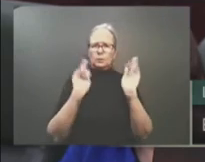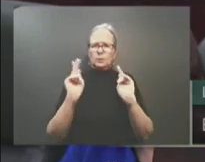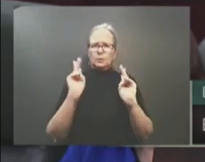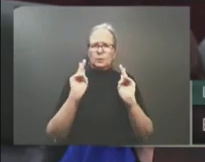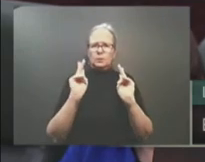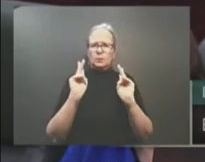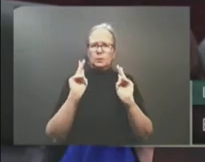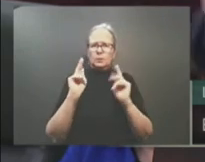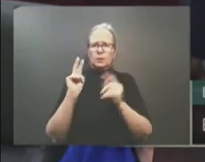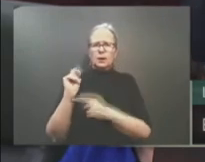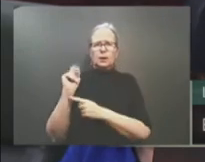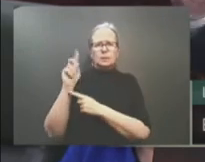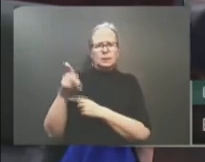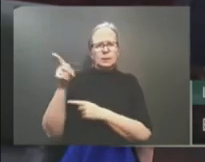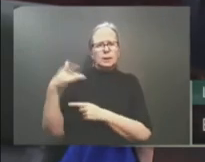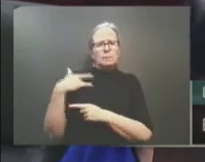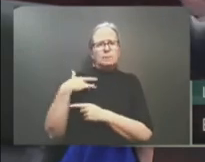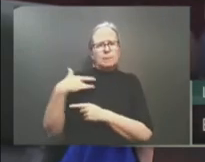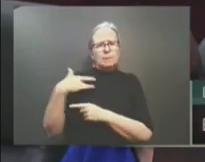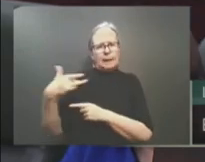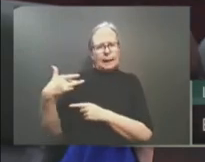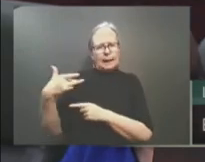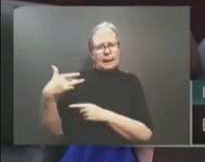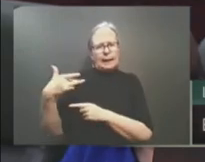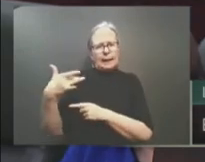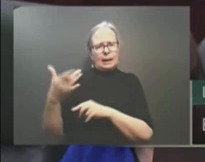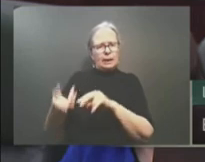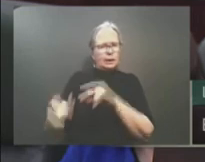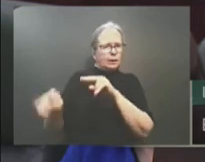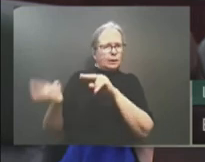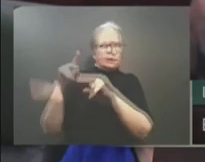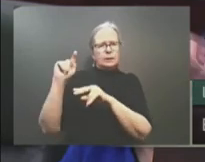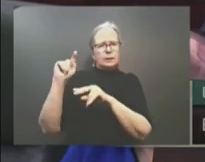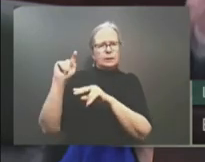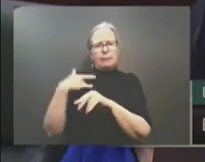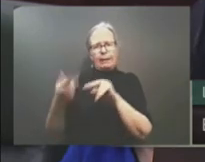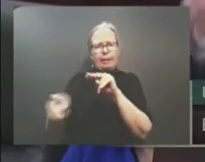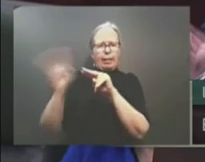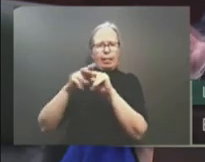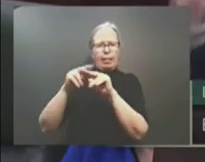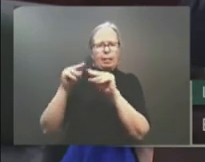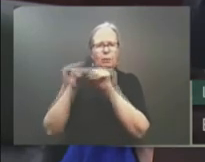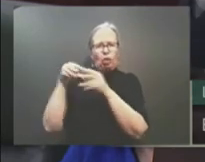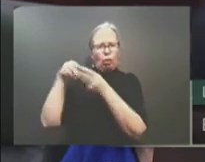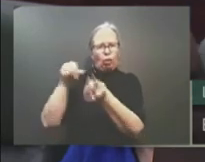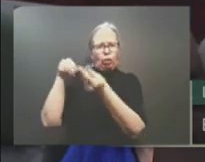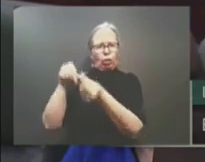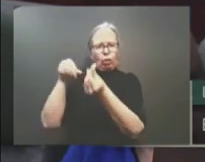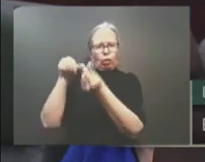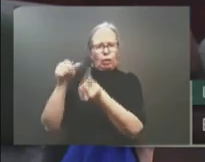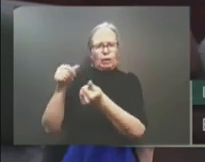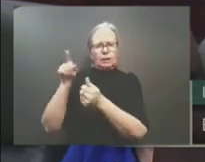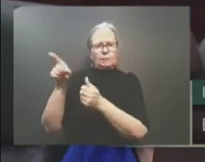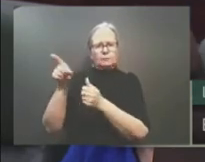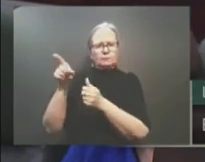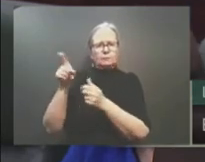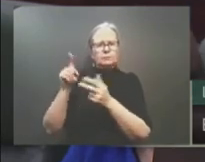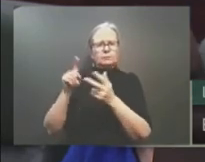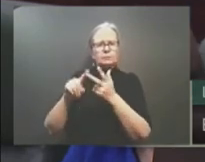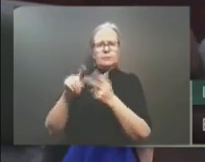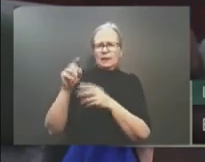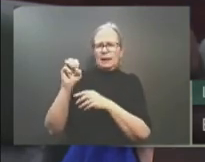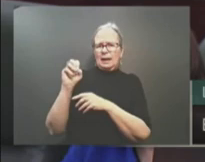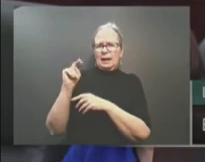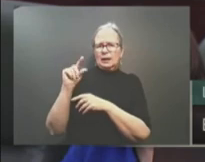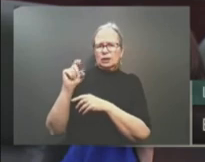high operational spending, and working to expedite the energy transition in conjunction with Trudeau's Liberals was nothing